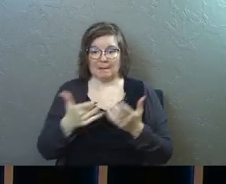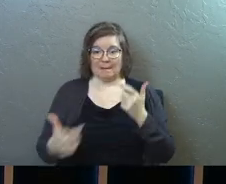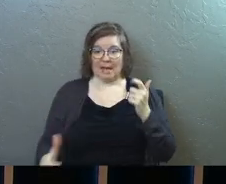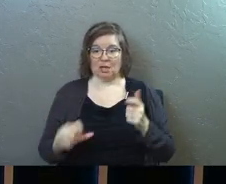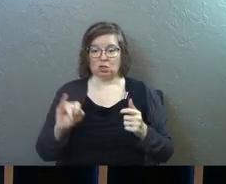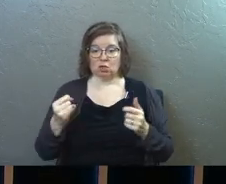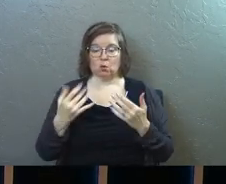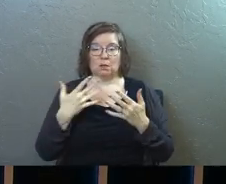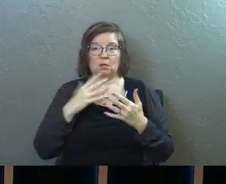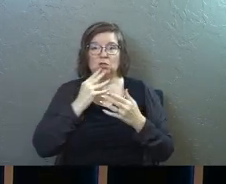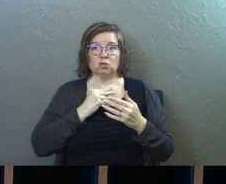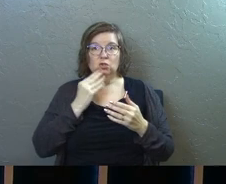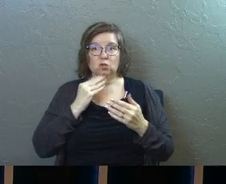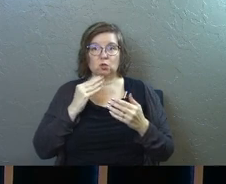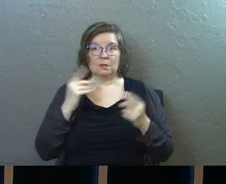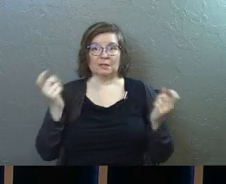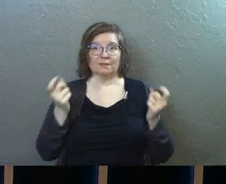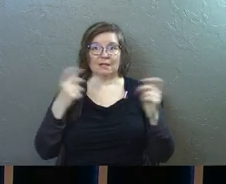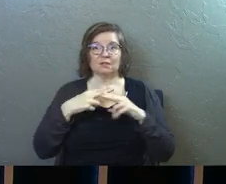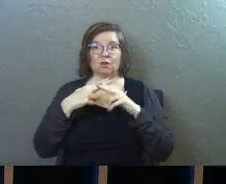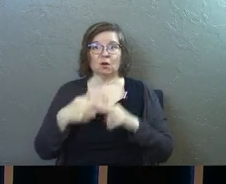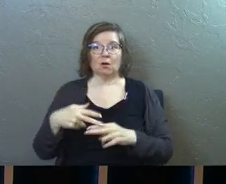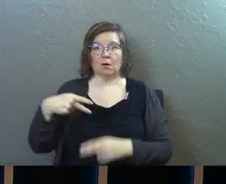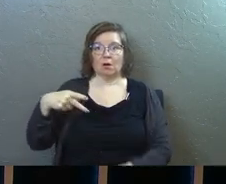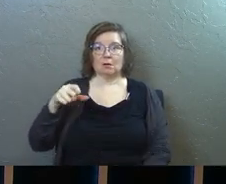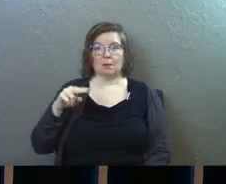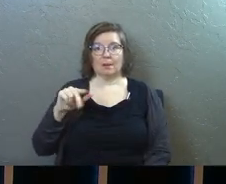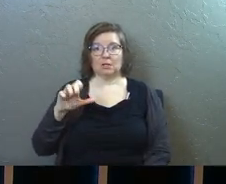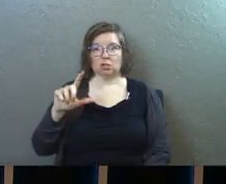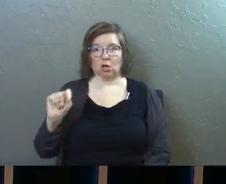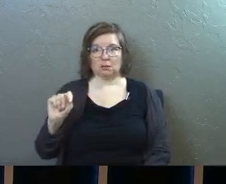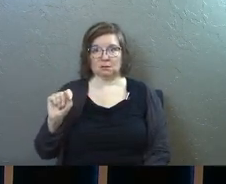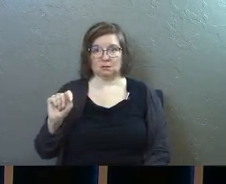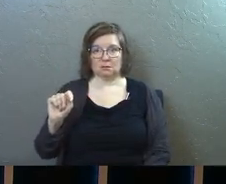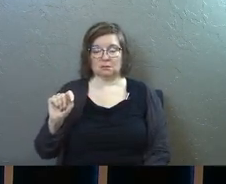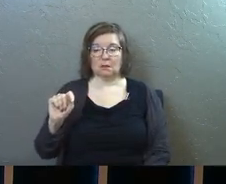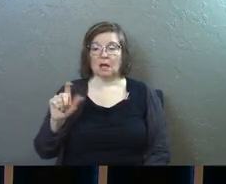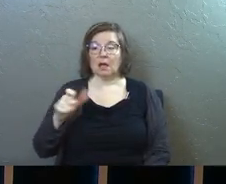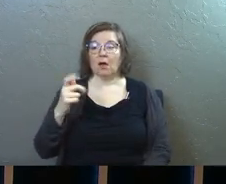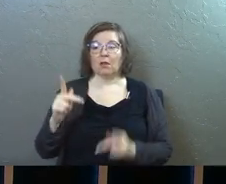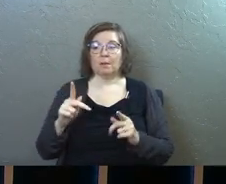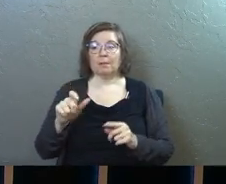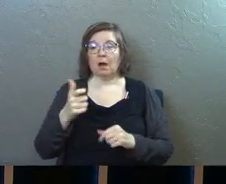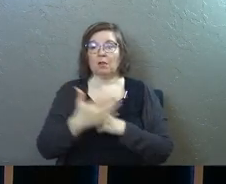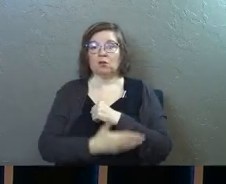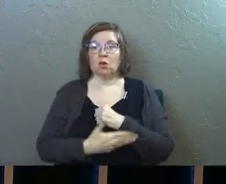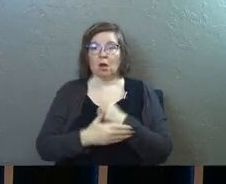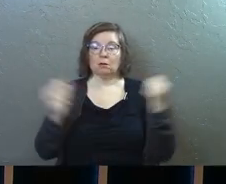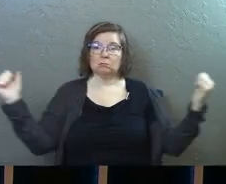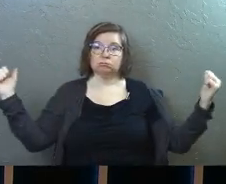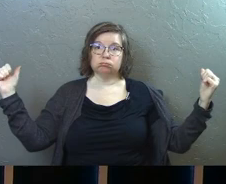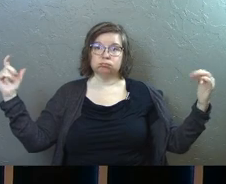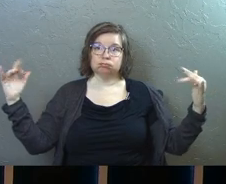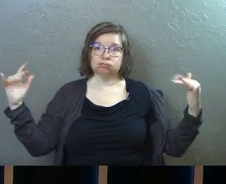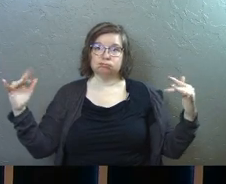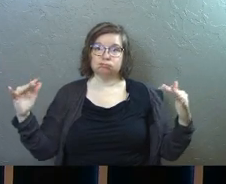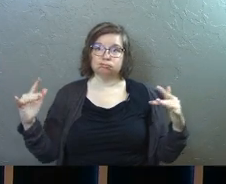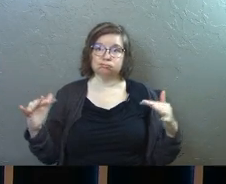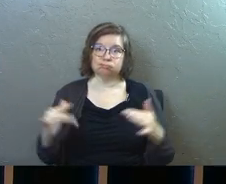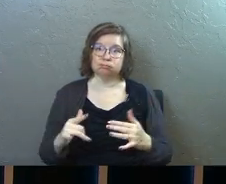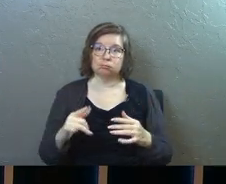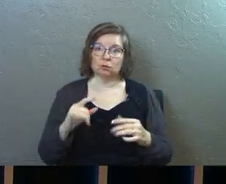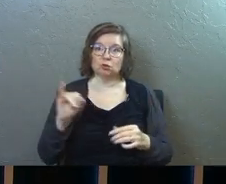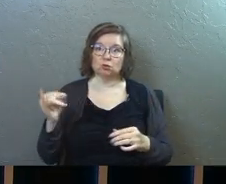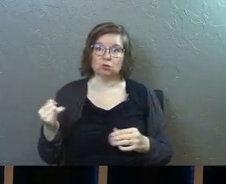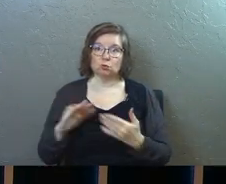massive Jewish festival called Pentecost. And all these people from other countries and from all over Israel, they've all